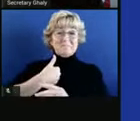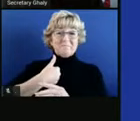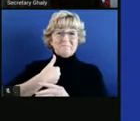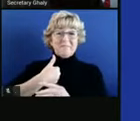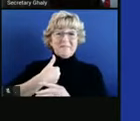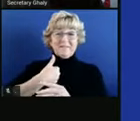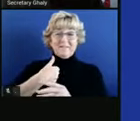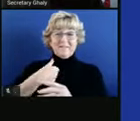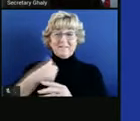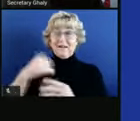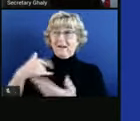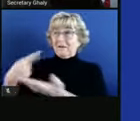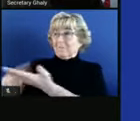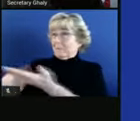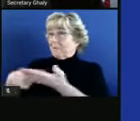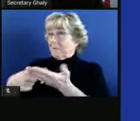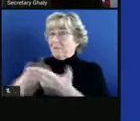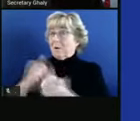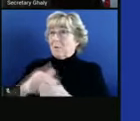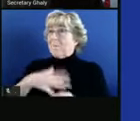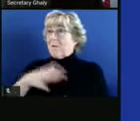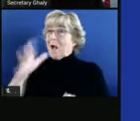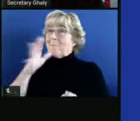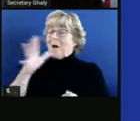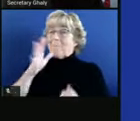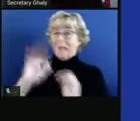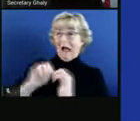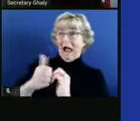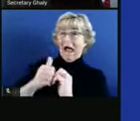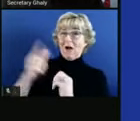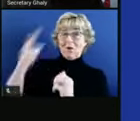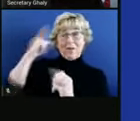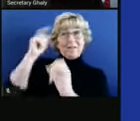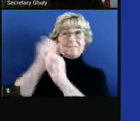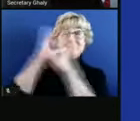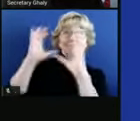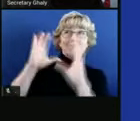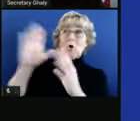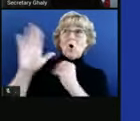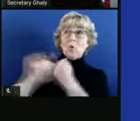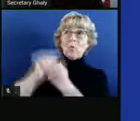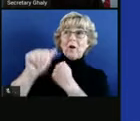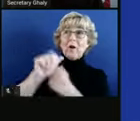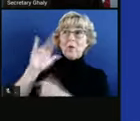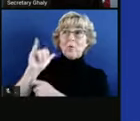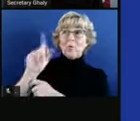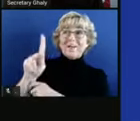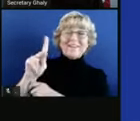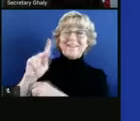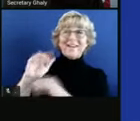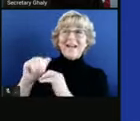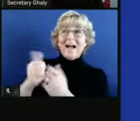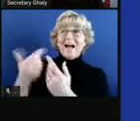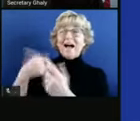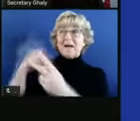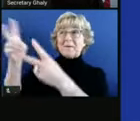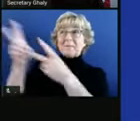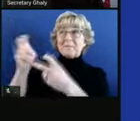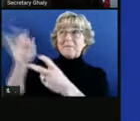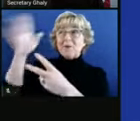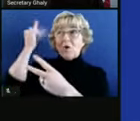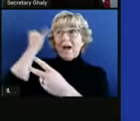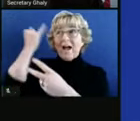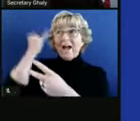nuts and bolts conversation with my own mother about how she can think about her own risk of getting infected. And I said, look,